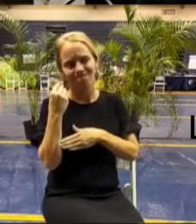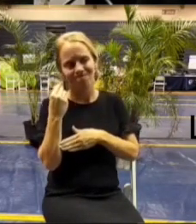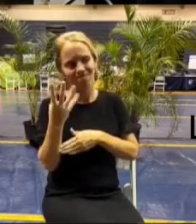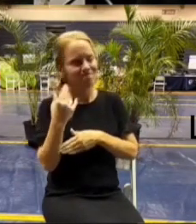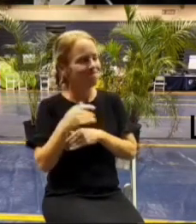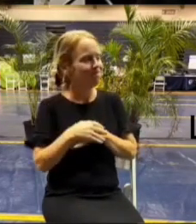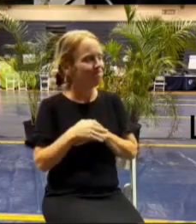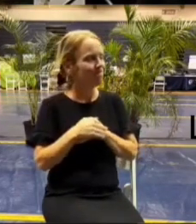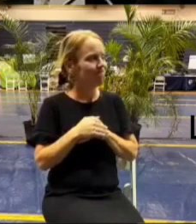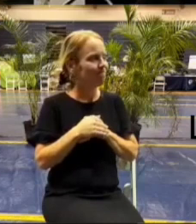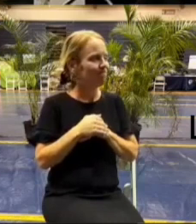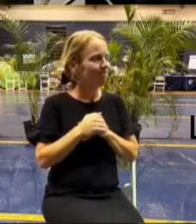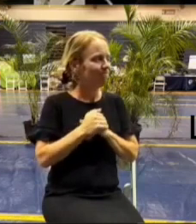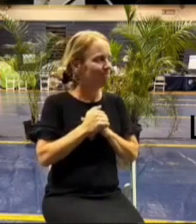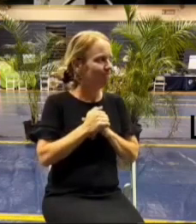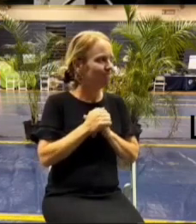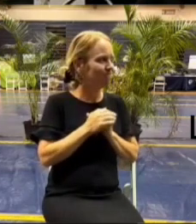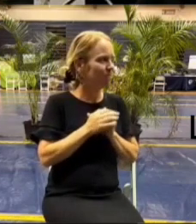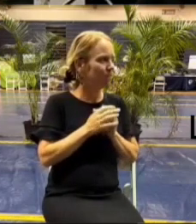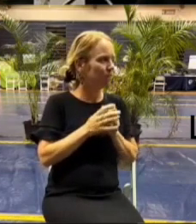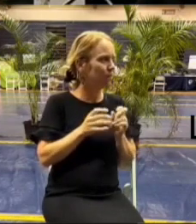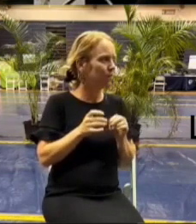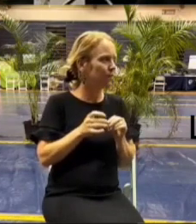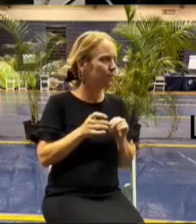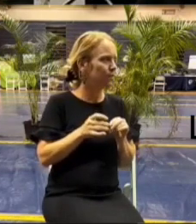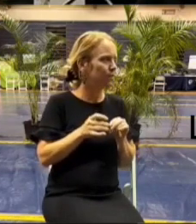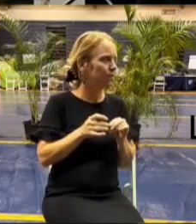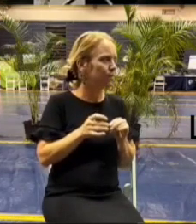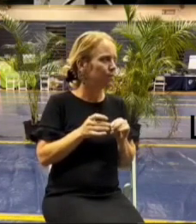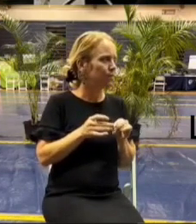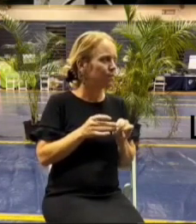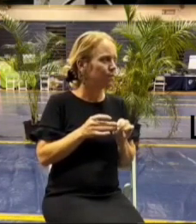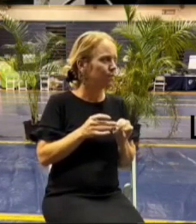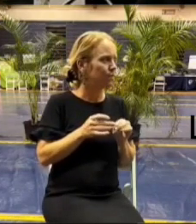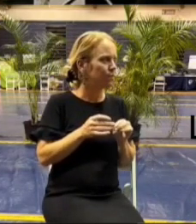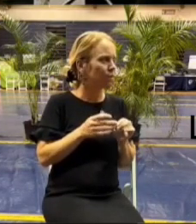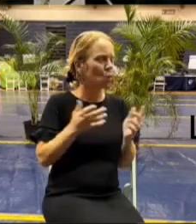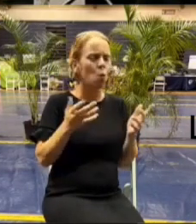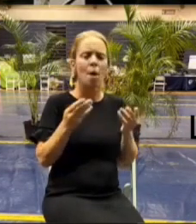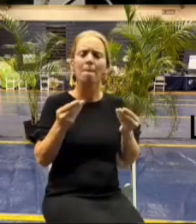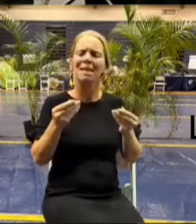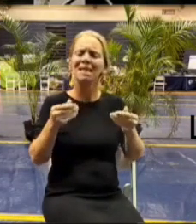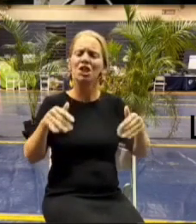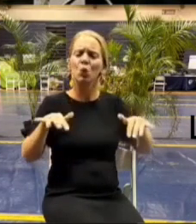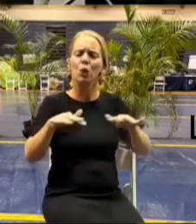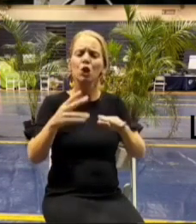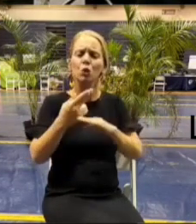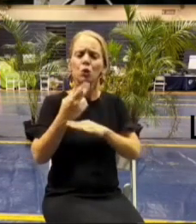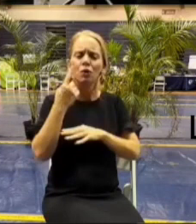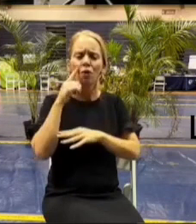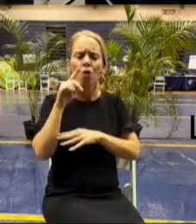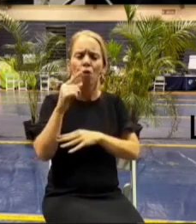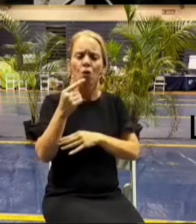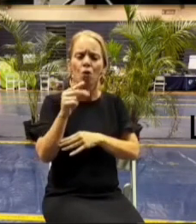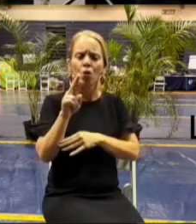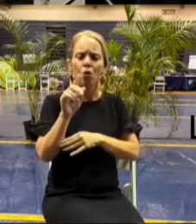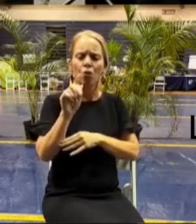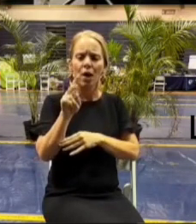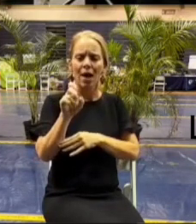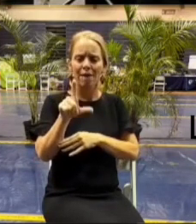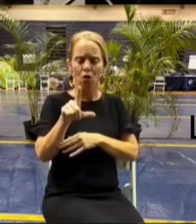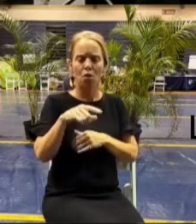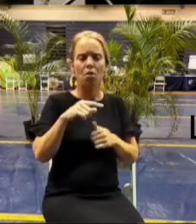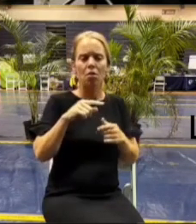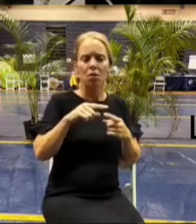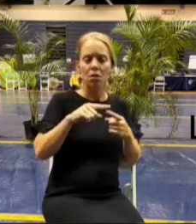hopefully for the mic so what material is the gravel so we we it could be either cinder